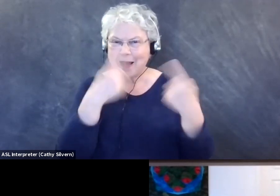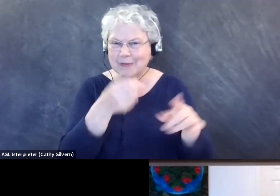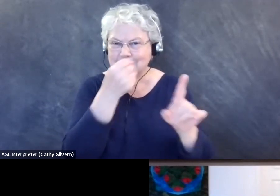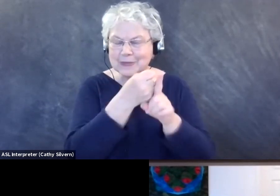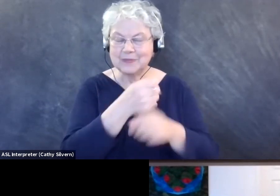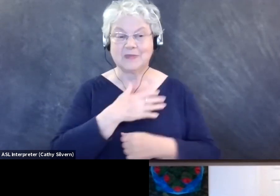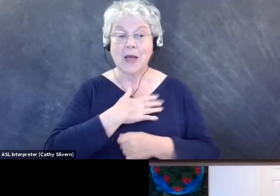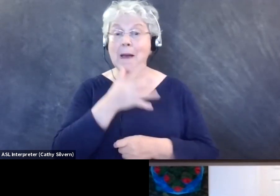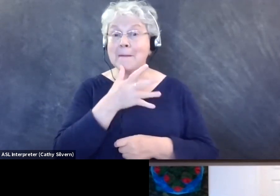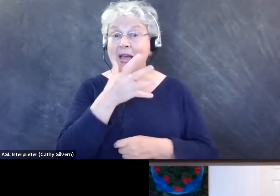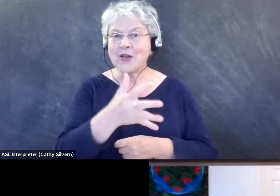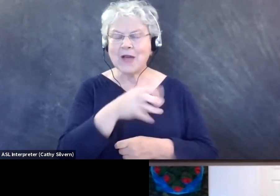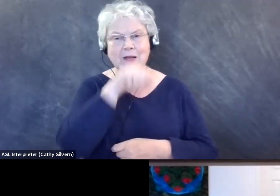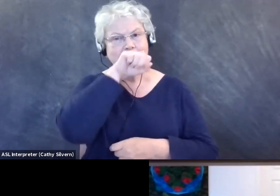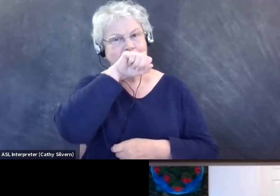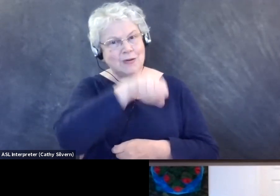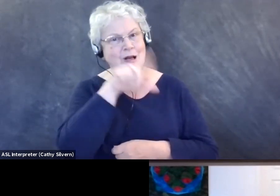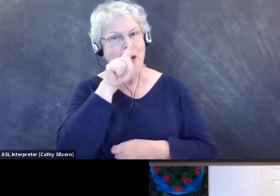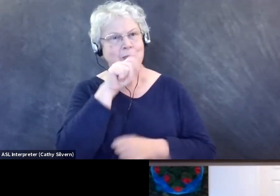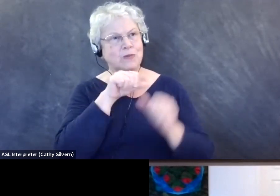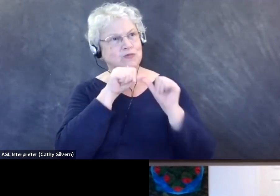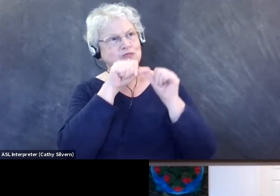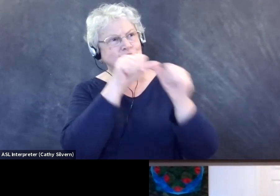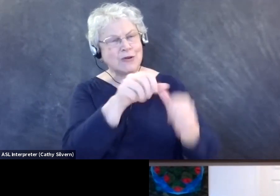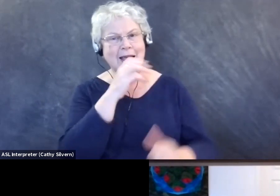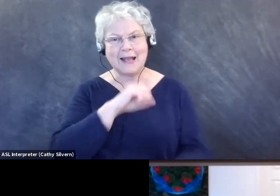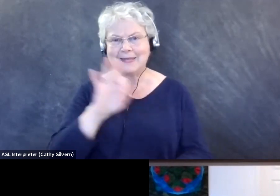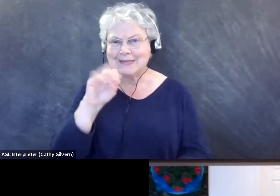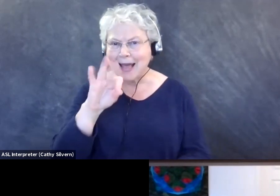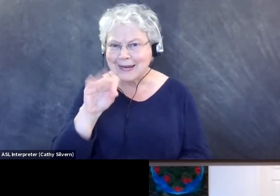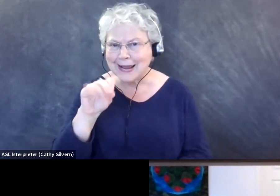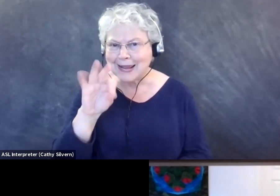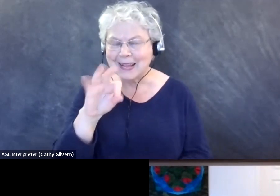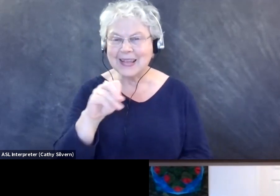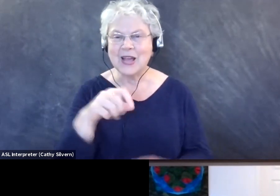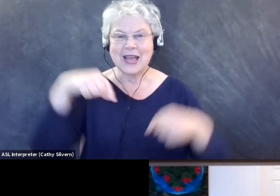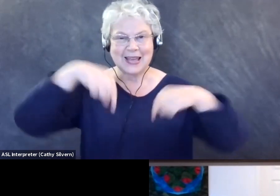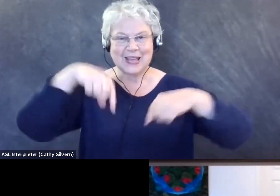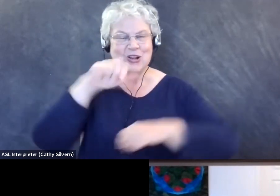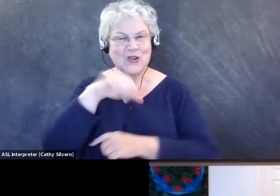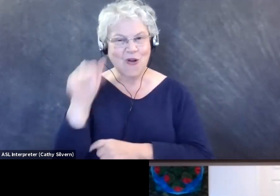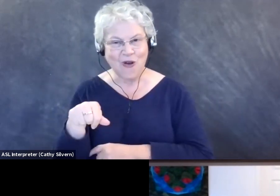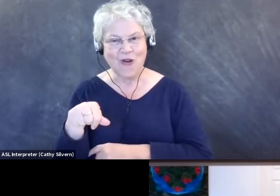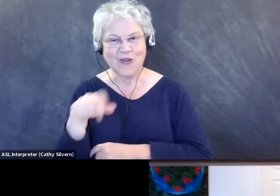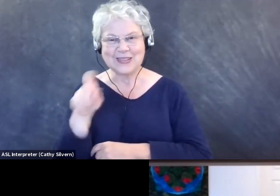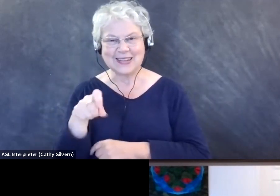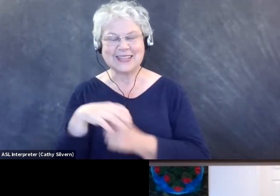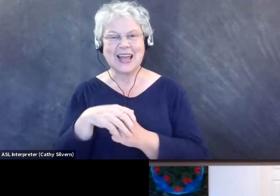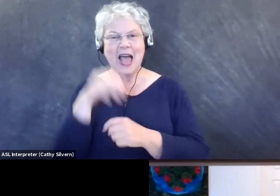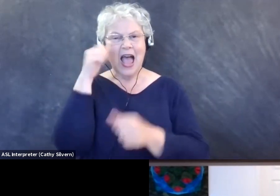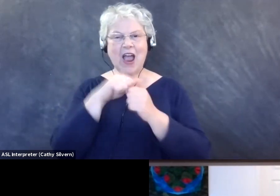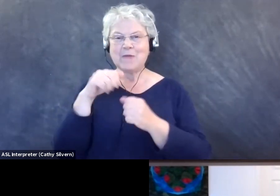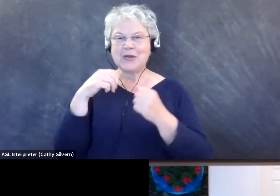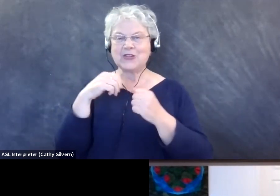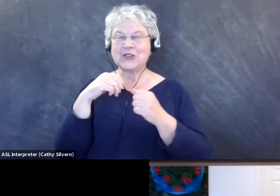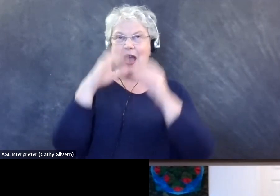grandmother who birded well into her nineties, right here in Austin, Texas. I remember the binoculars around